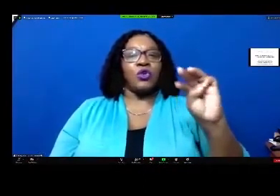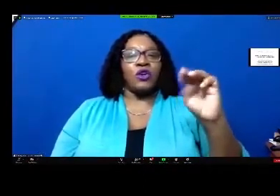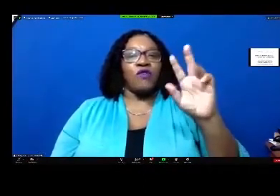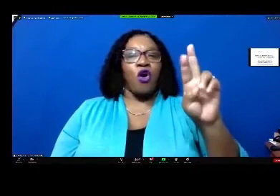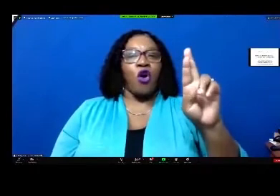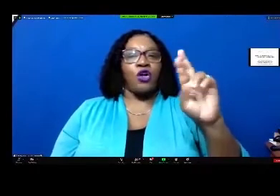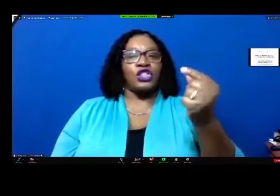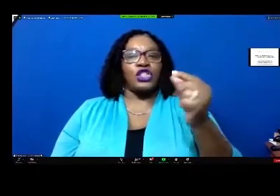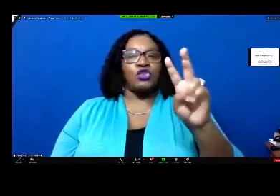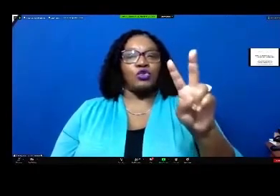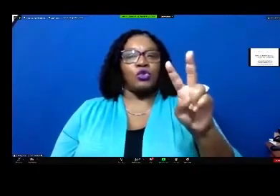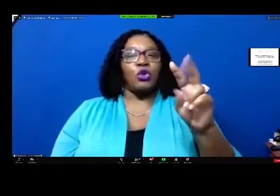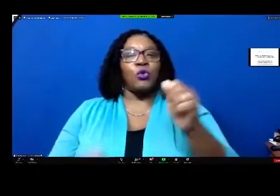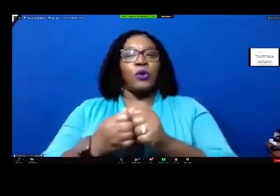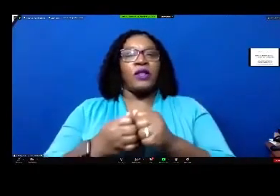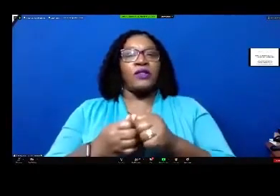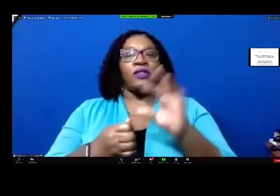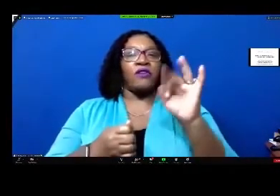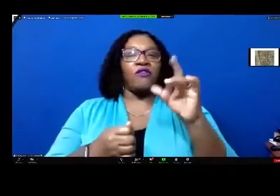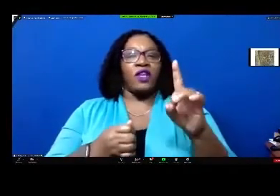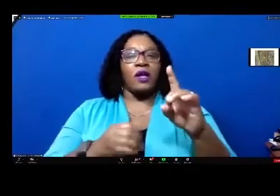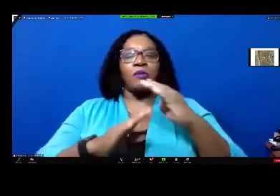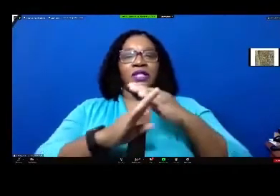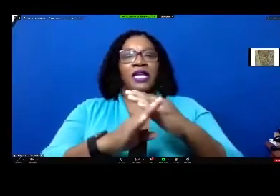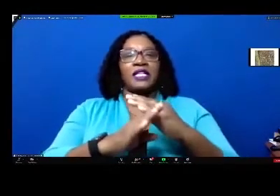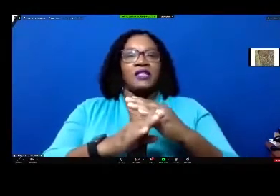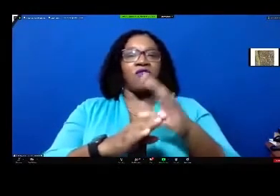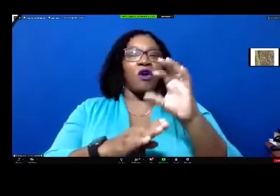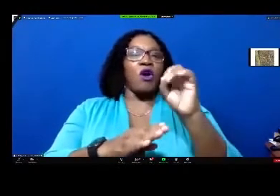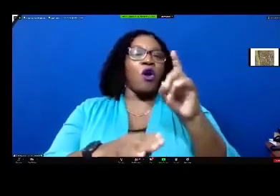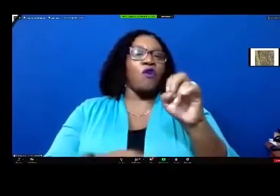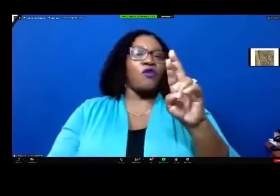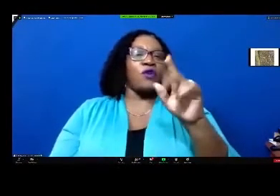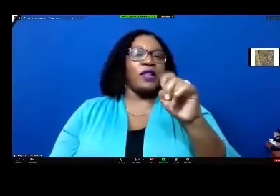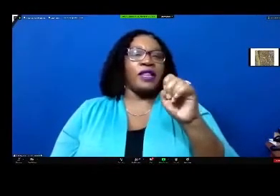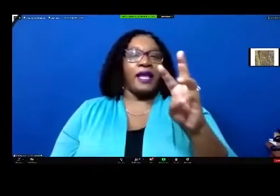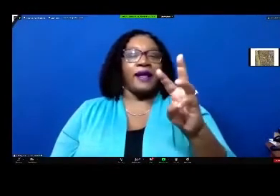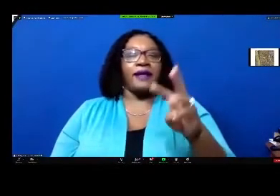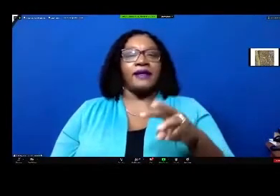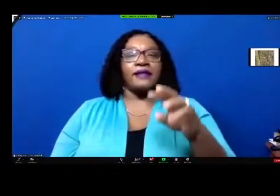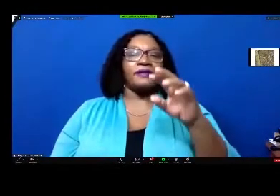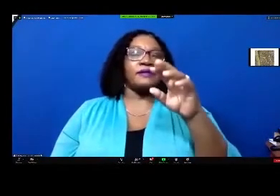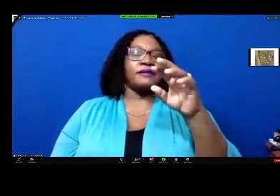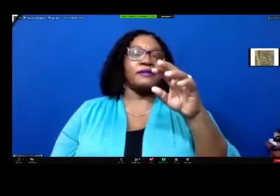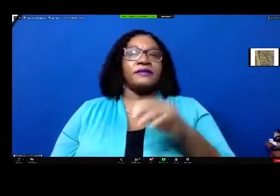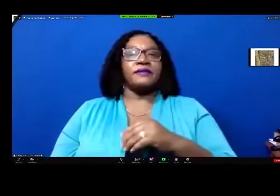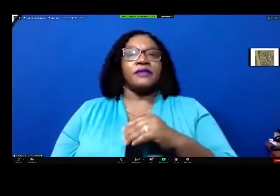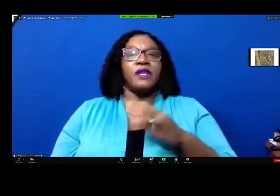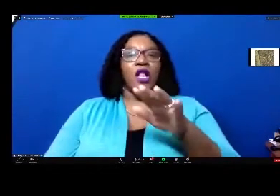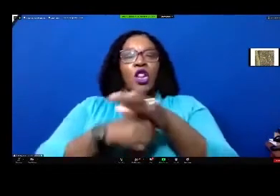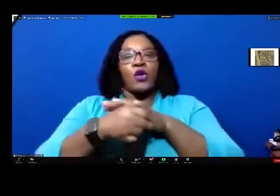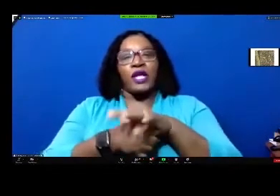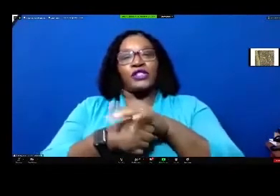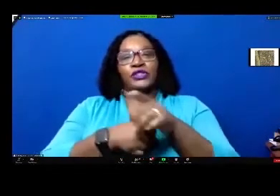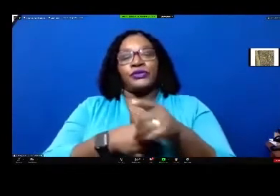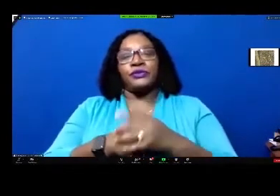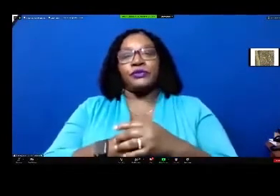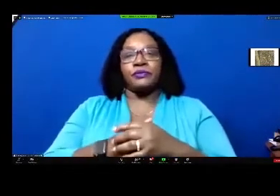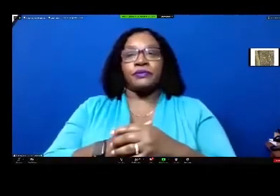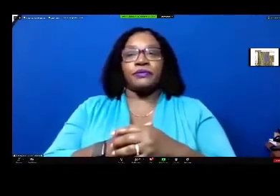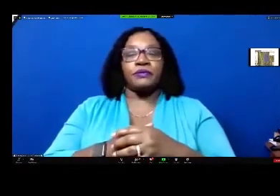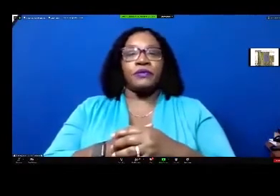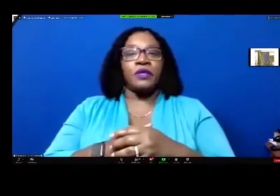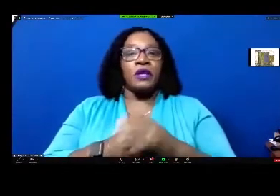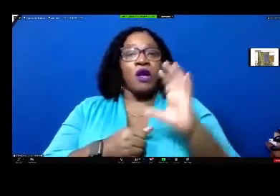residential with the flood protective overlay location madam uh